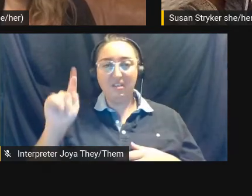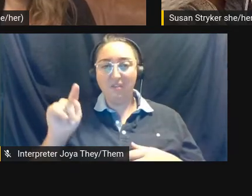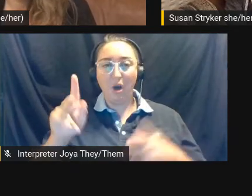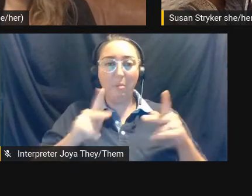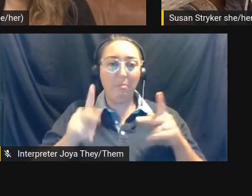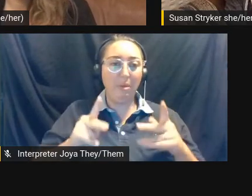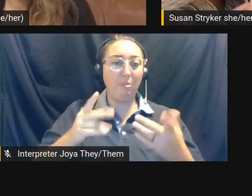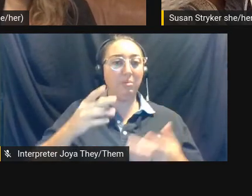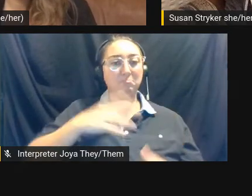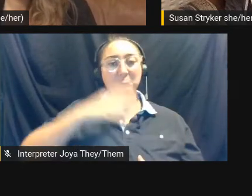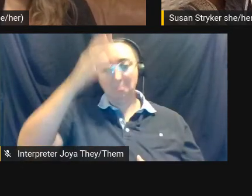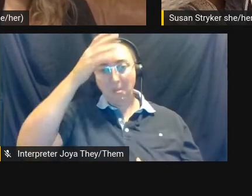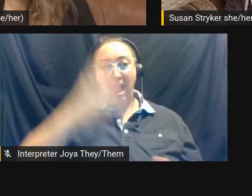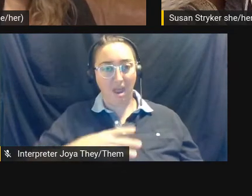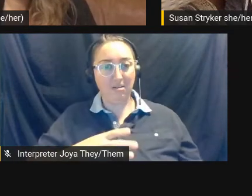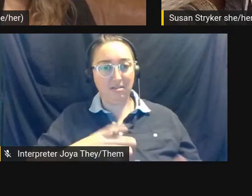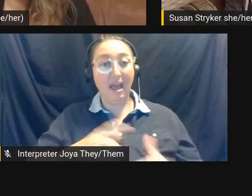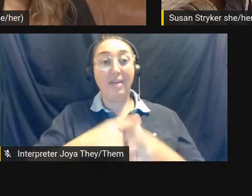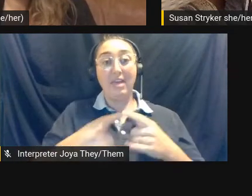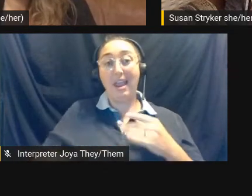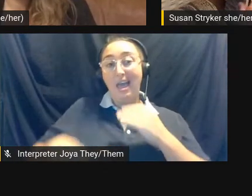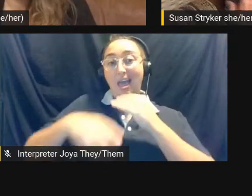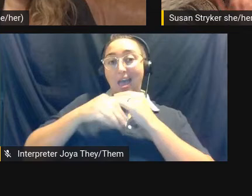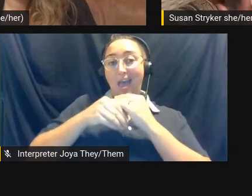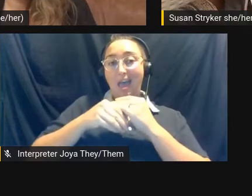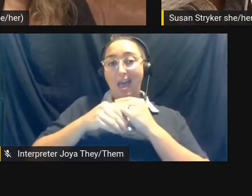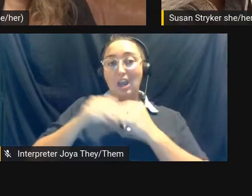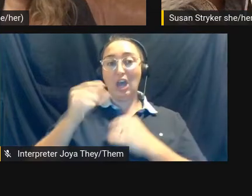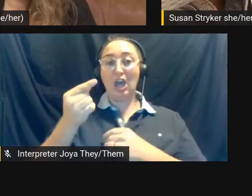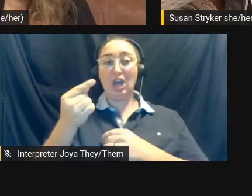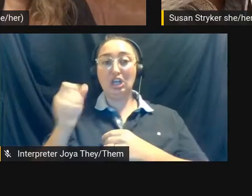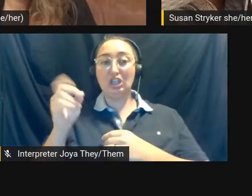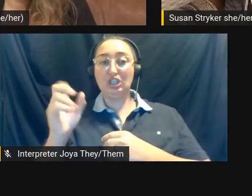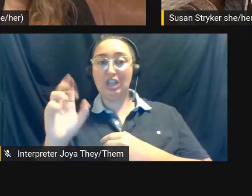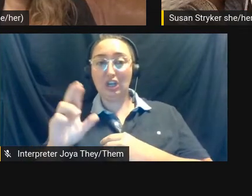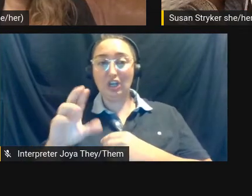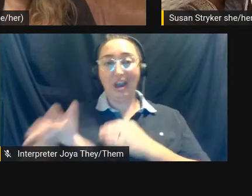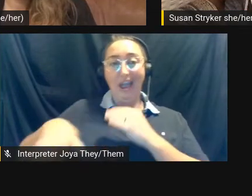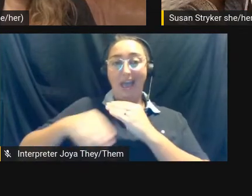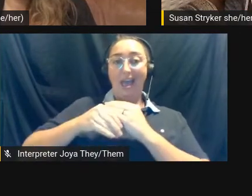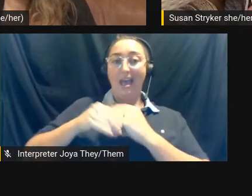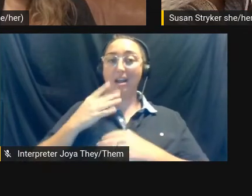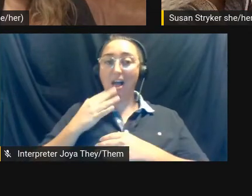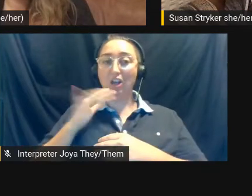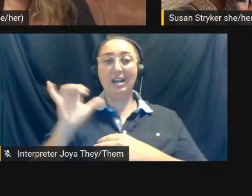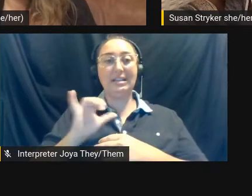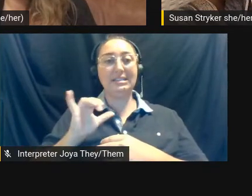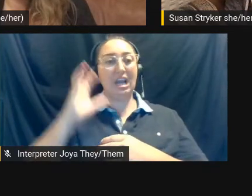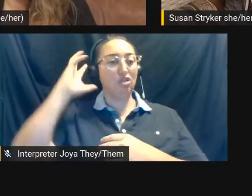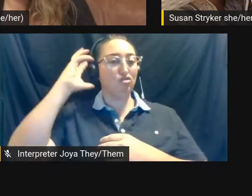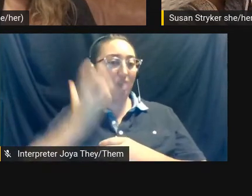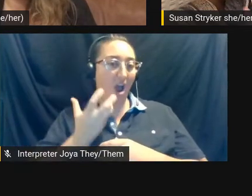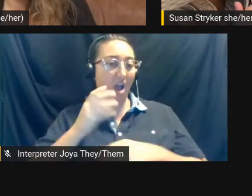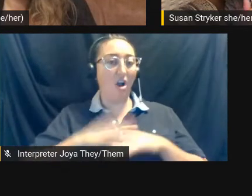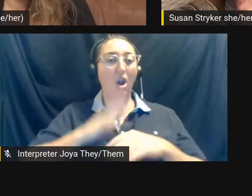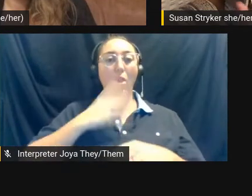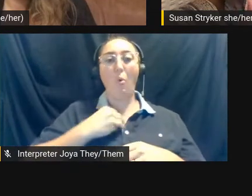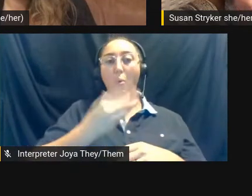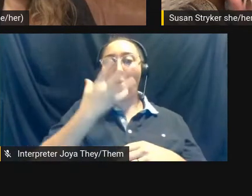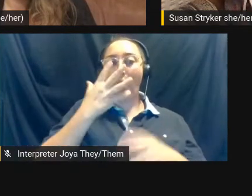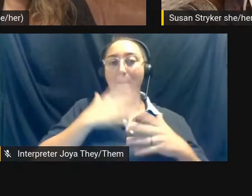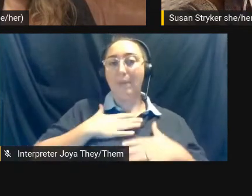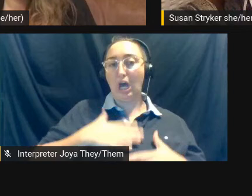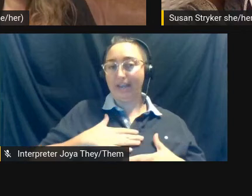and color, it's just like, it's like putting drag on a white body. It's just like you get color and femininity by